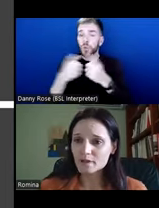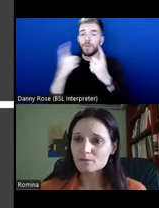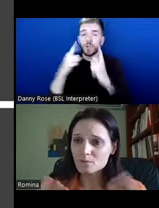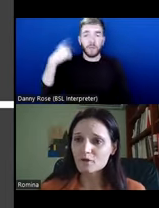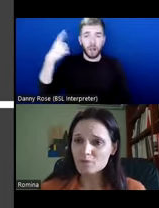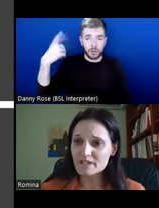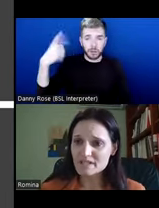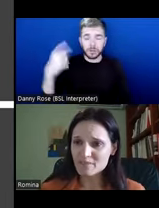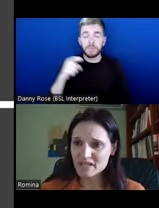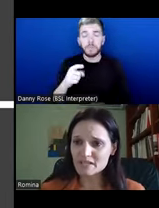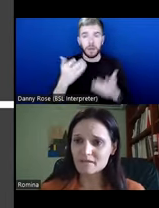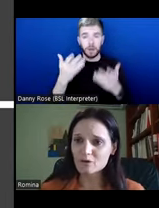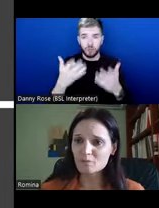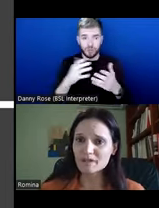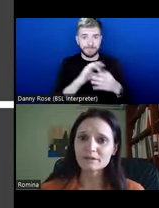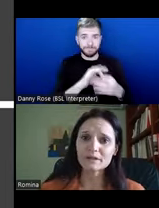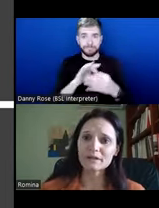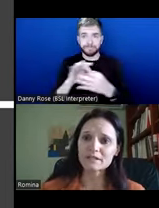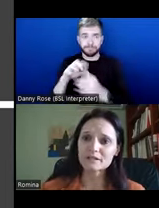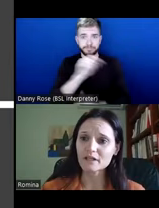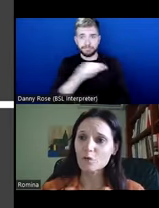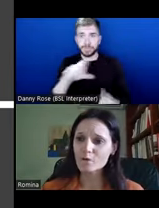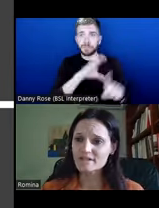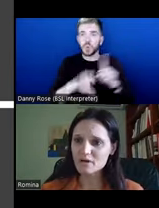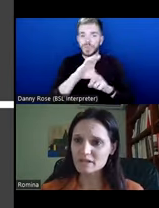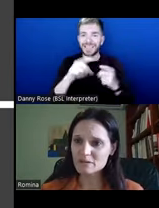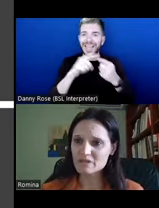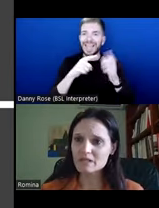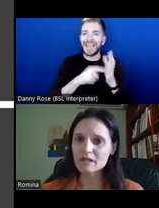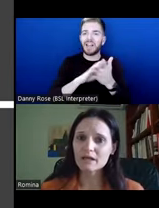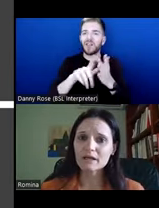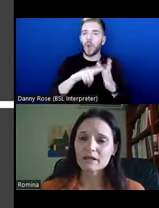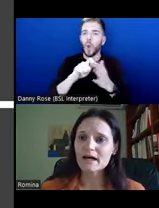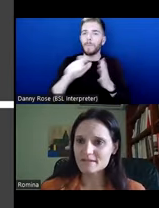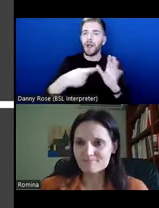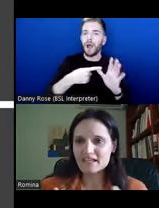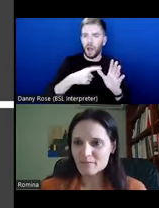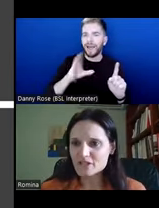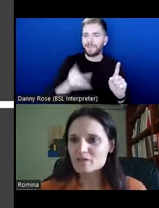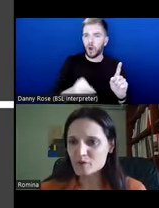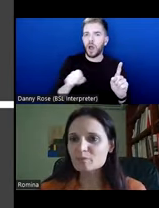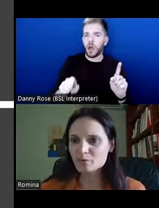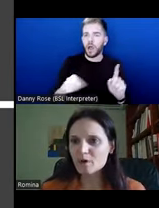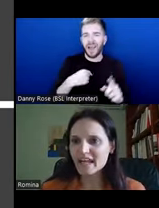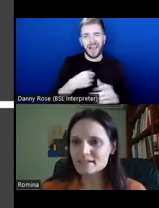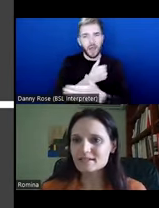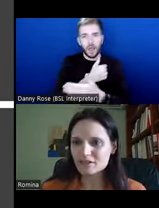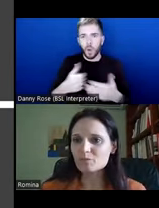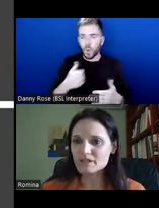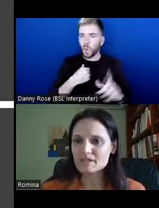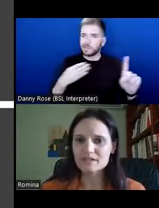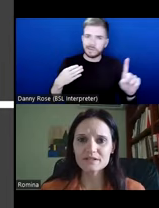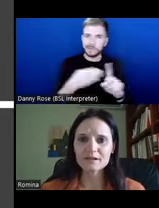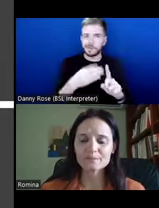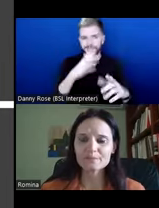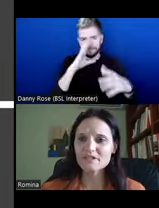work with communities based in Ethiopia, and I always try to be as much as possible connected to the